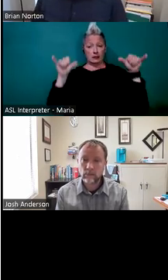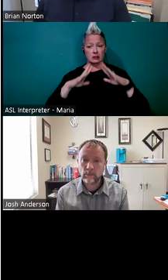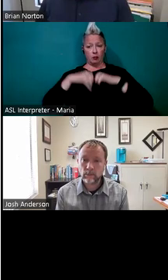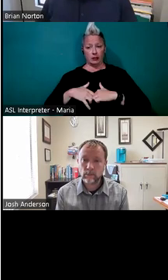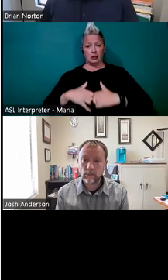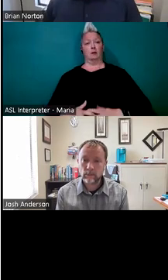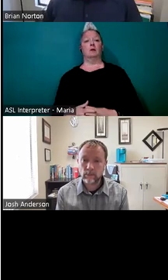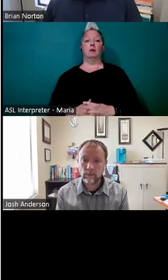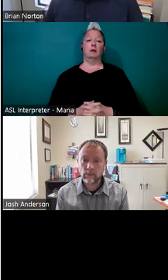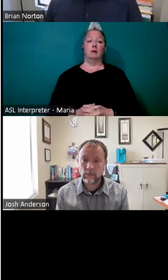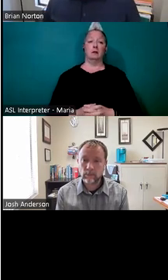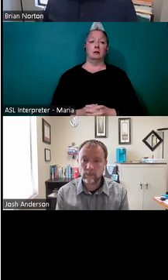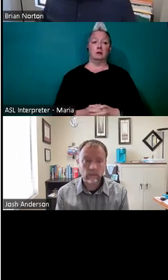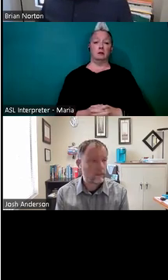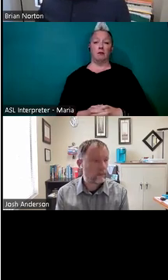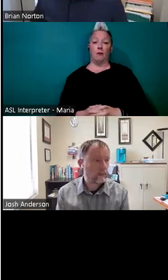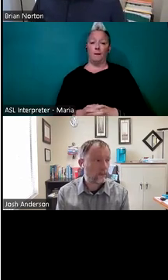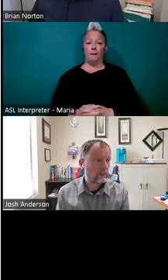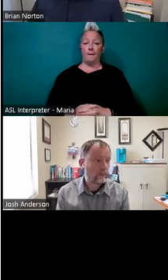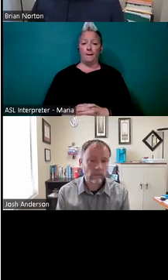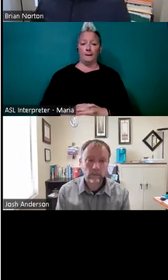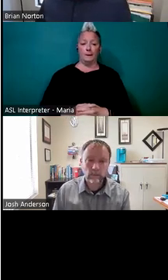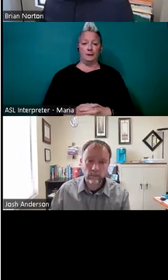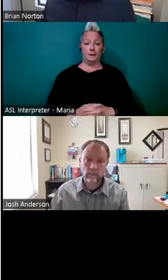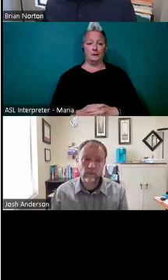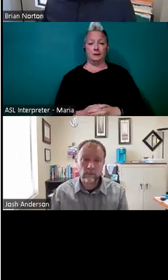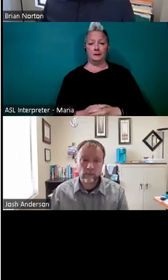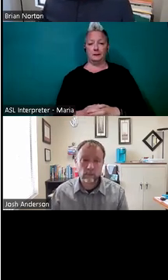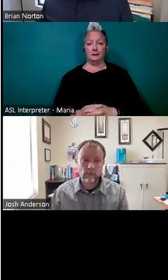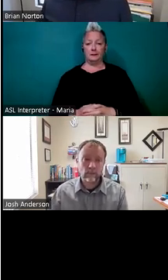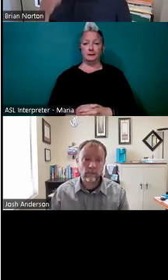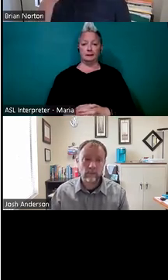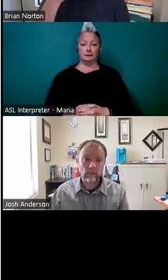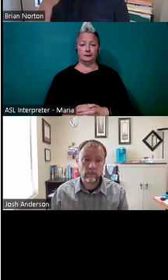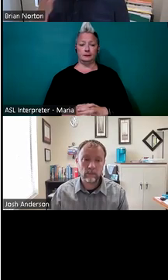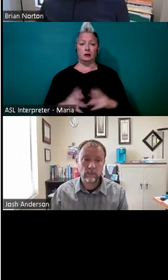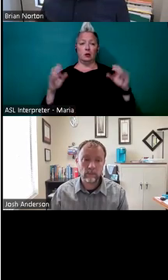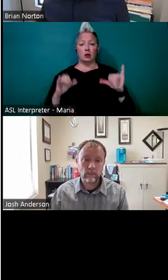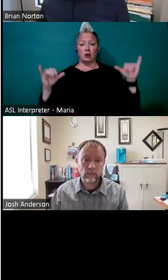issues on that job? And so, um, common hiccups and glitches.